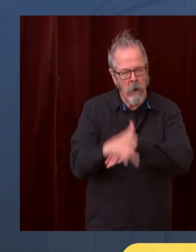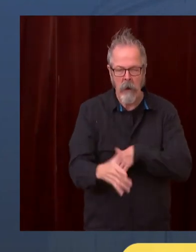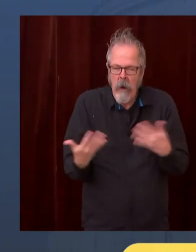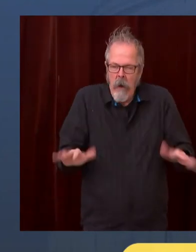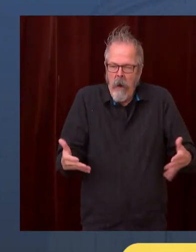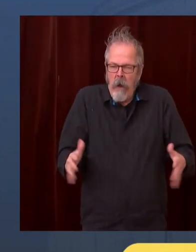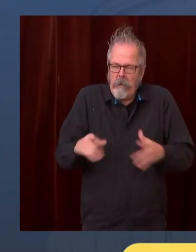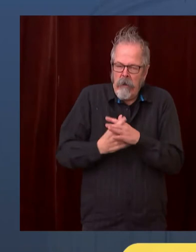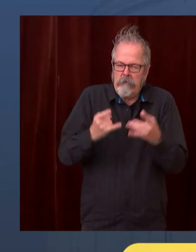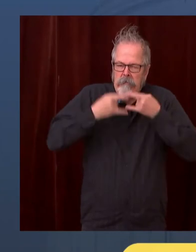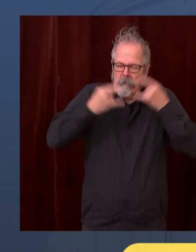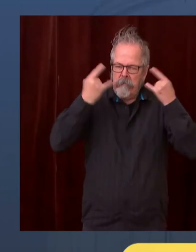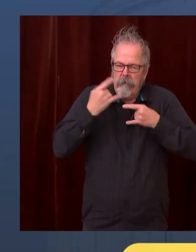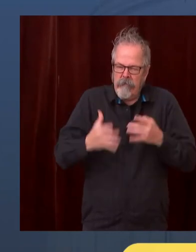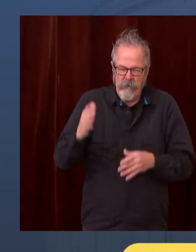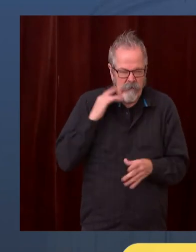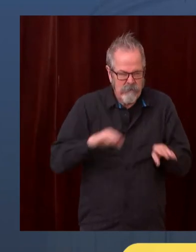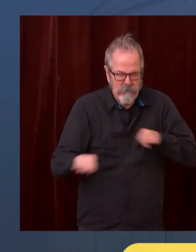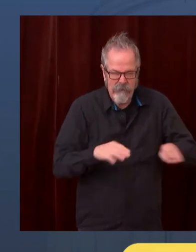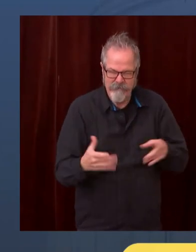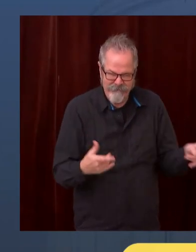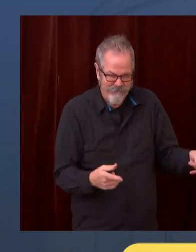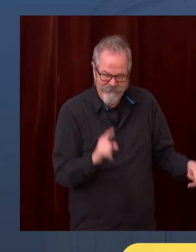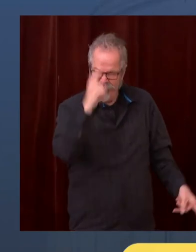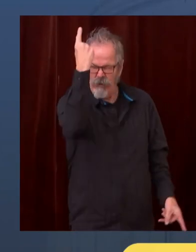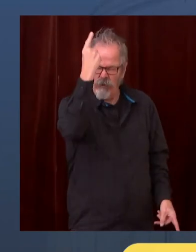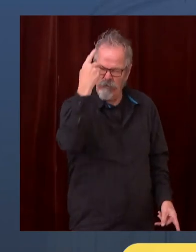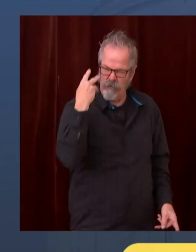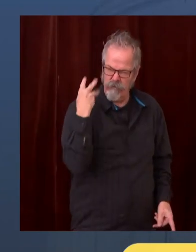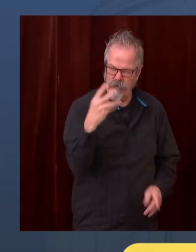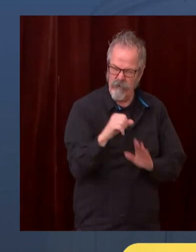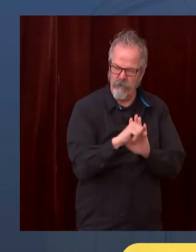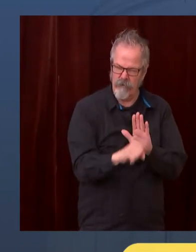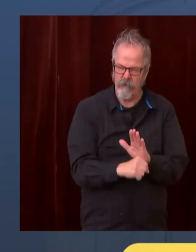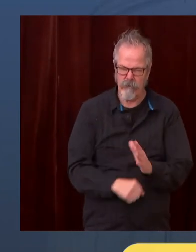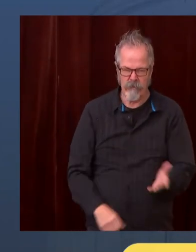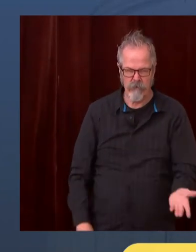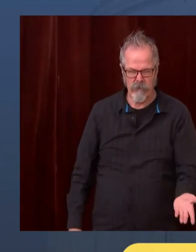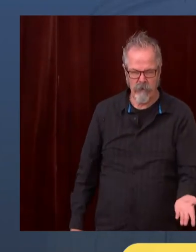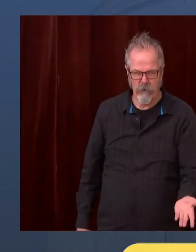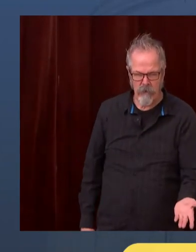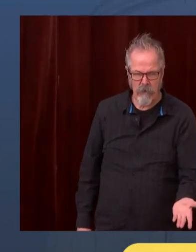because if you wait, it's too late and that's the problem.